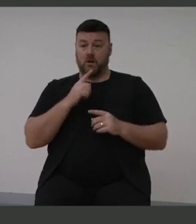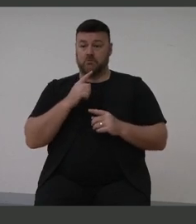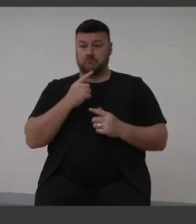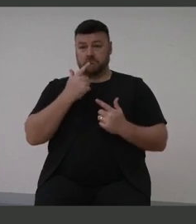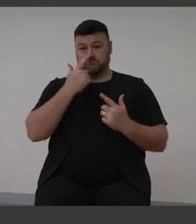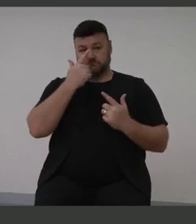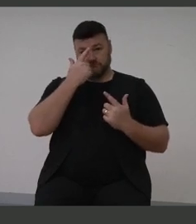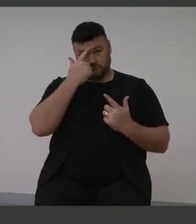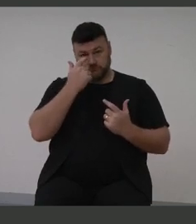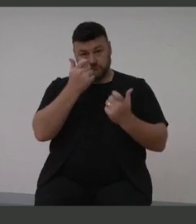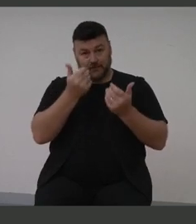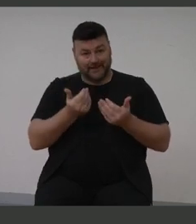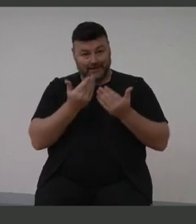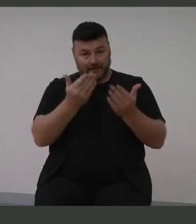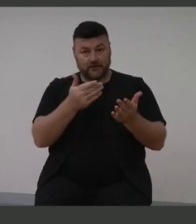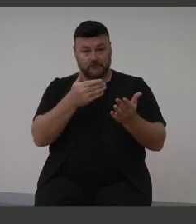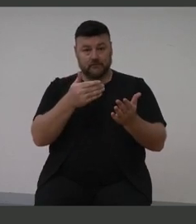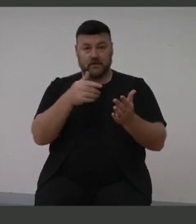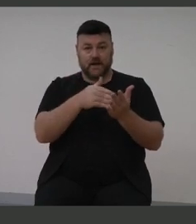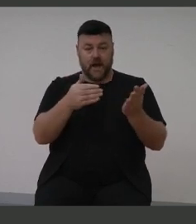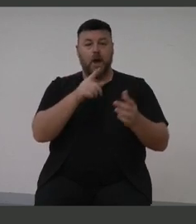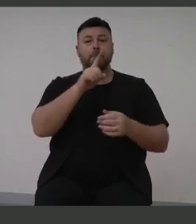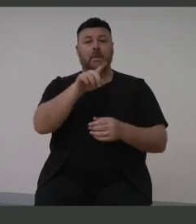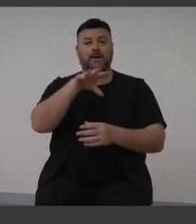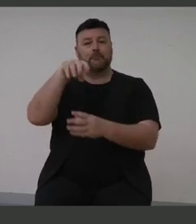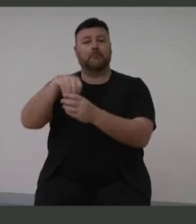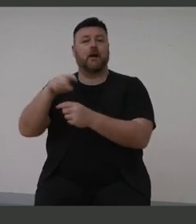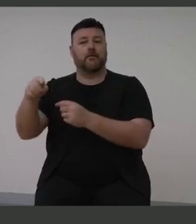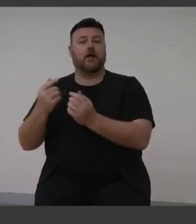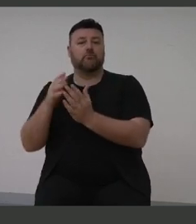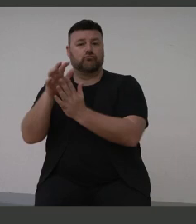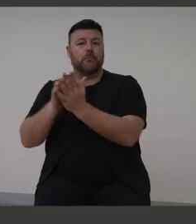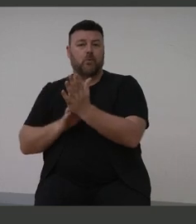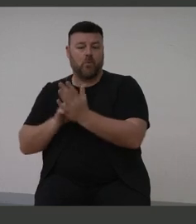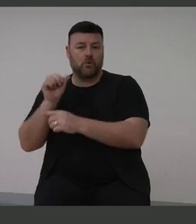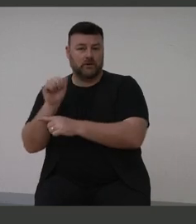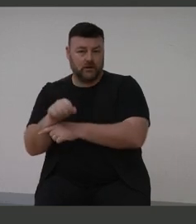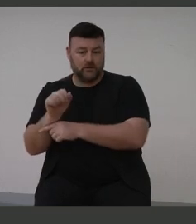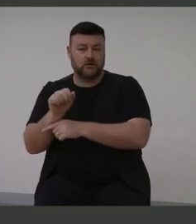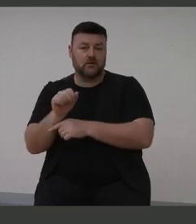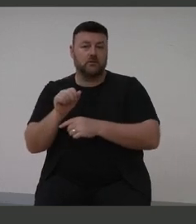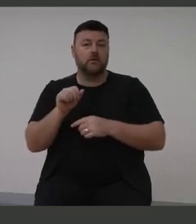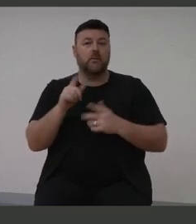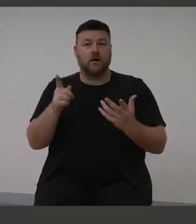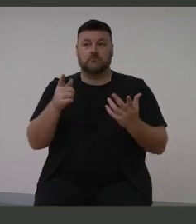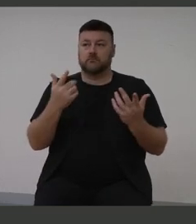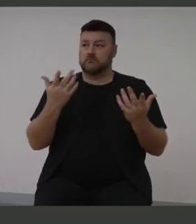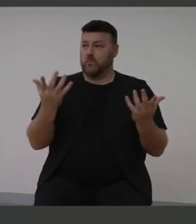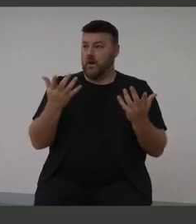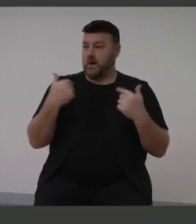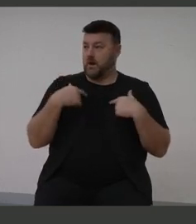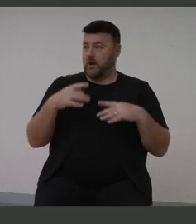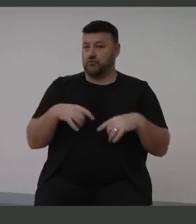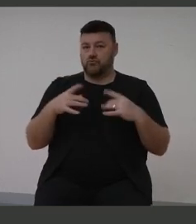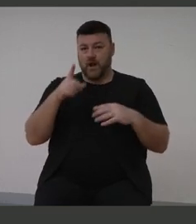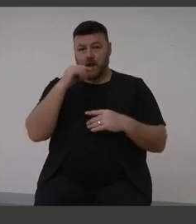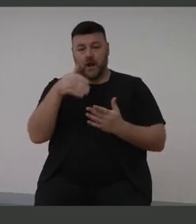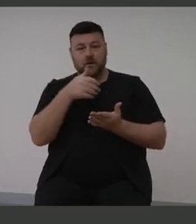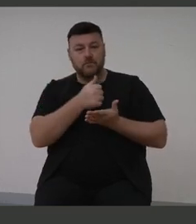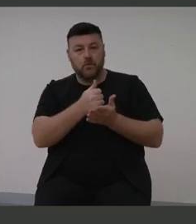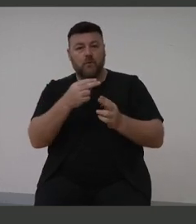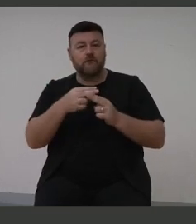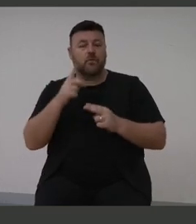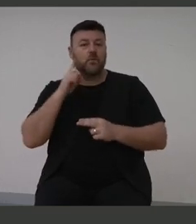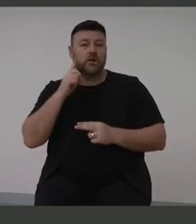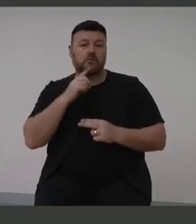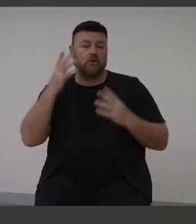but it's a way to take advantage of where we're at in Australia on hearing and some of the areas